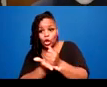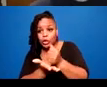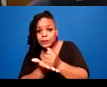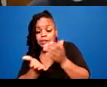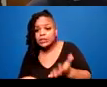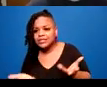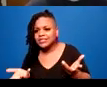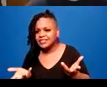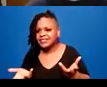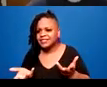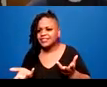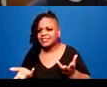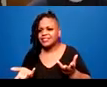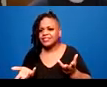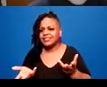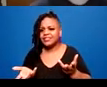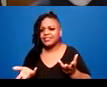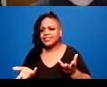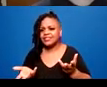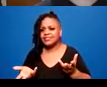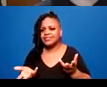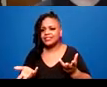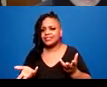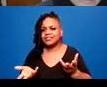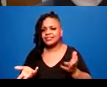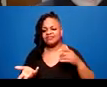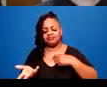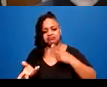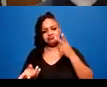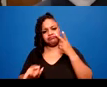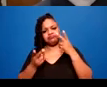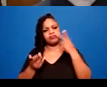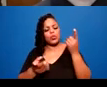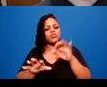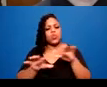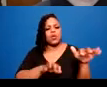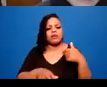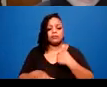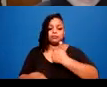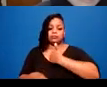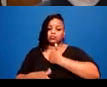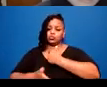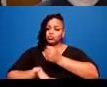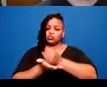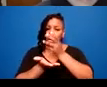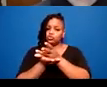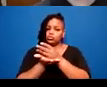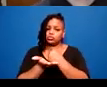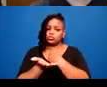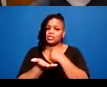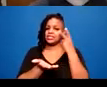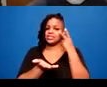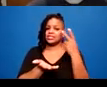In the Q&A, Kaya wrote, I'm a social worker. Ableism and trauma are present in the medical industrial complex